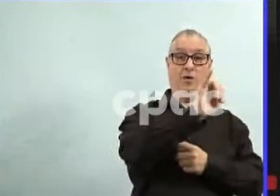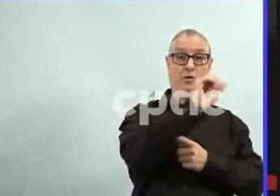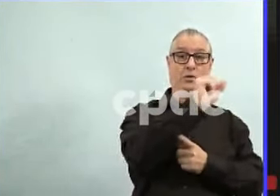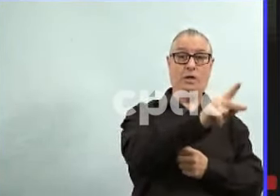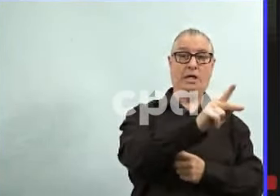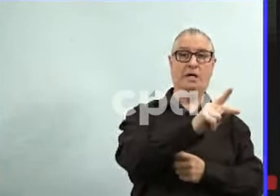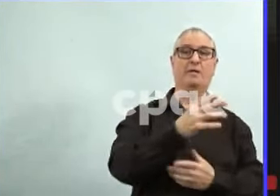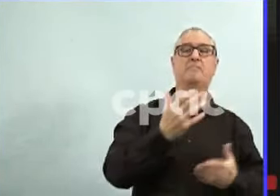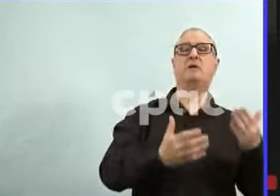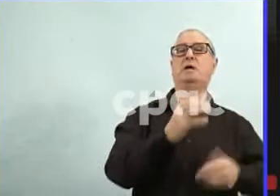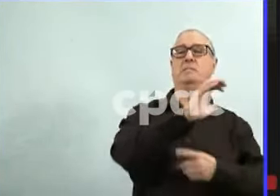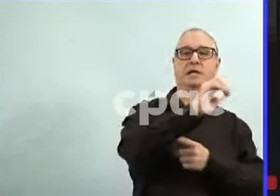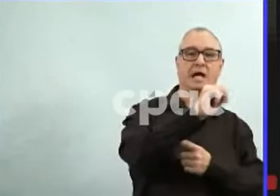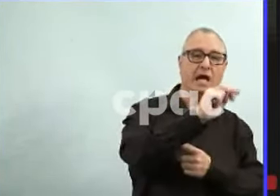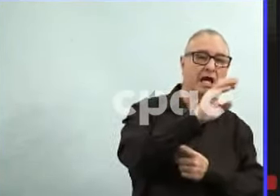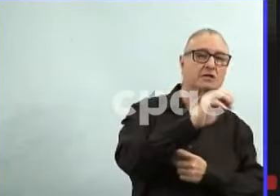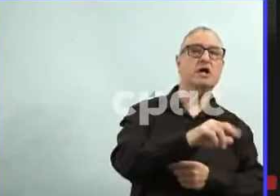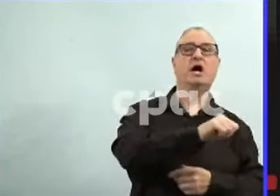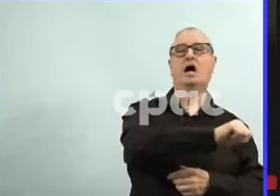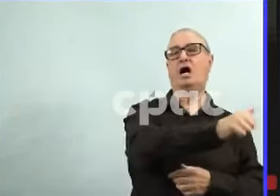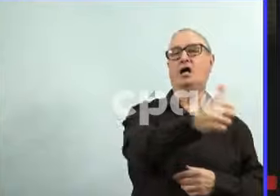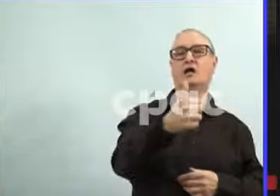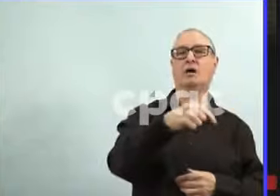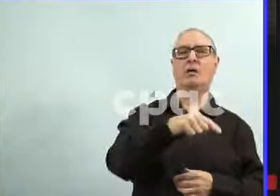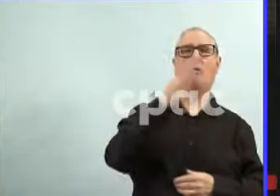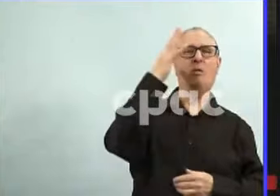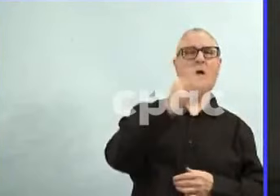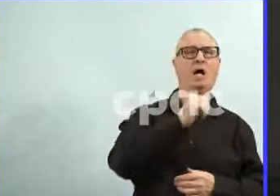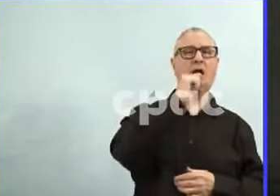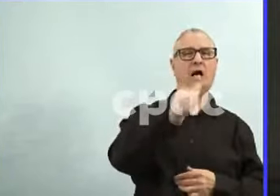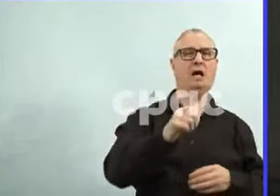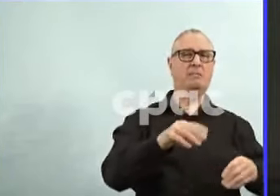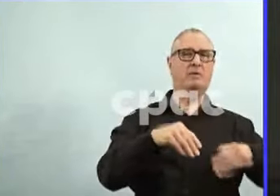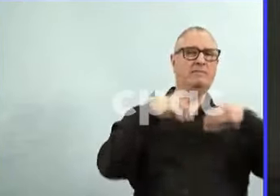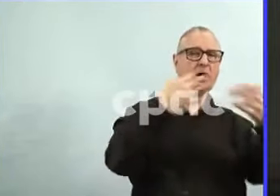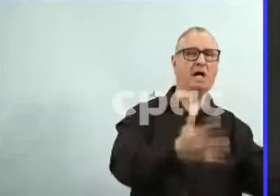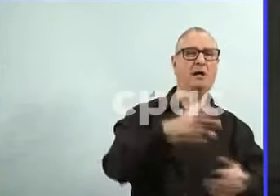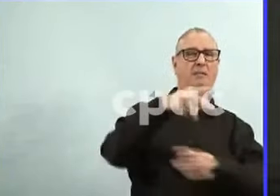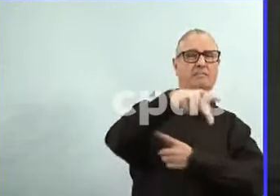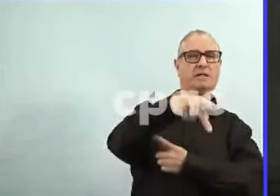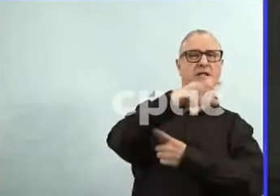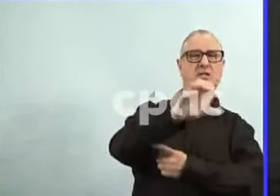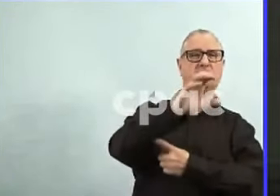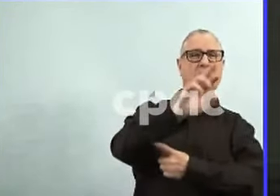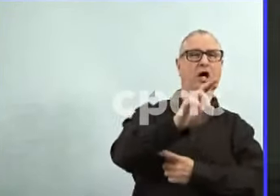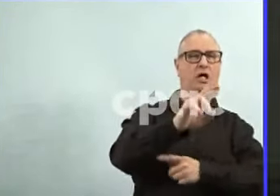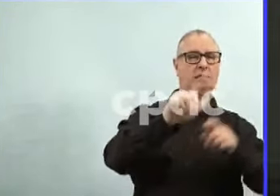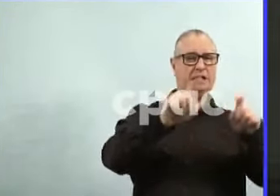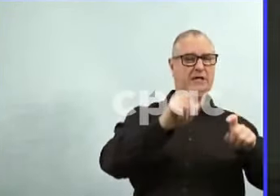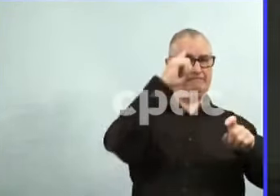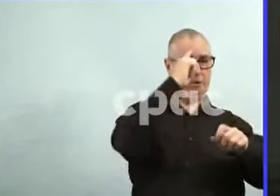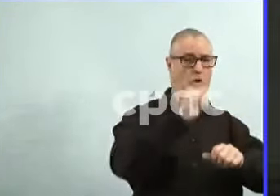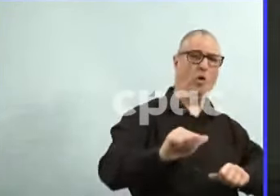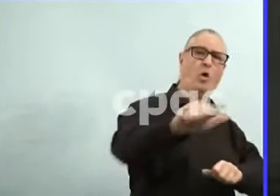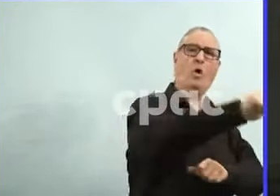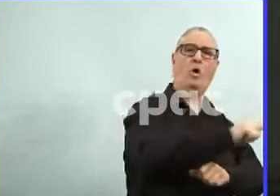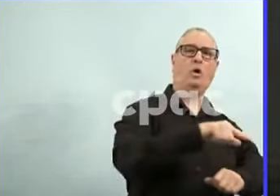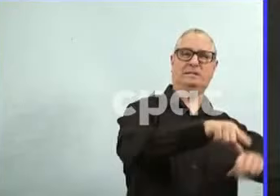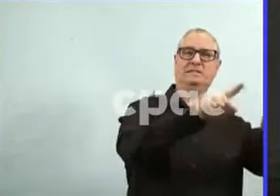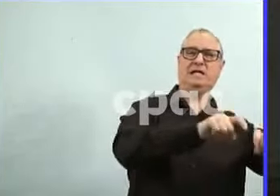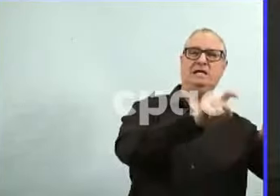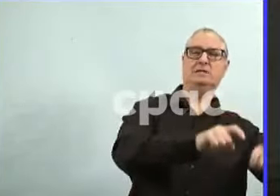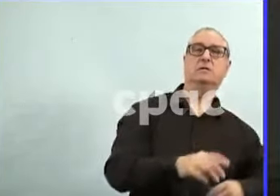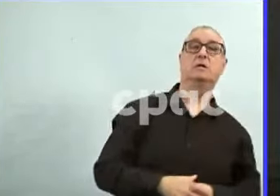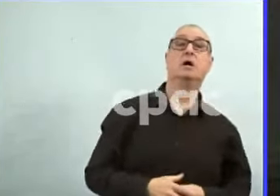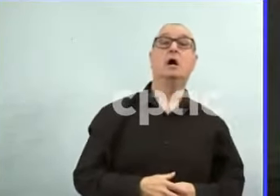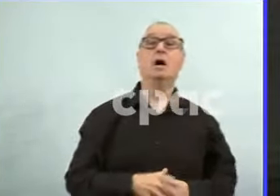public access to PCR testing at this point? You know, PCR testing is available. Rapid antigen testing